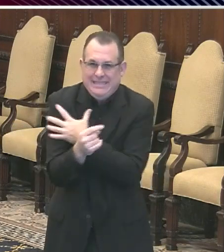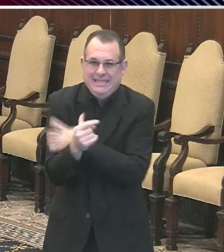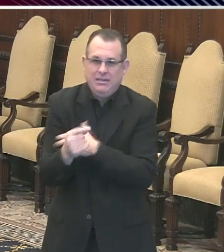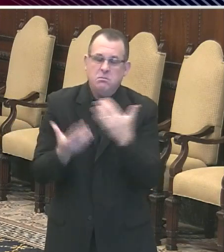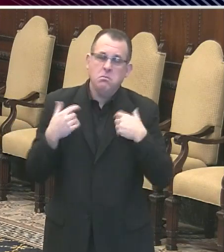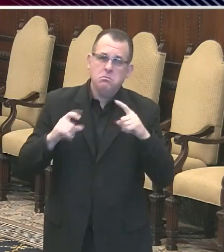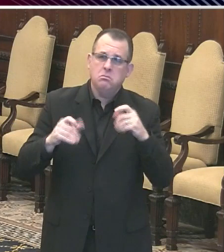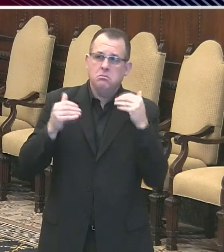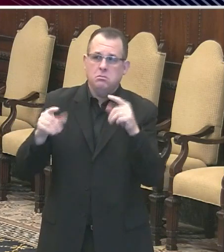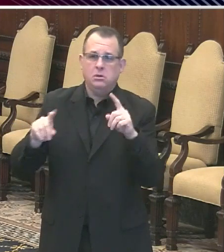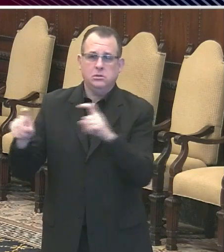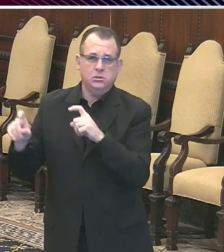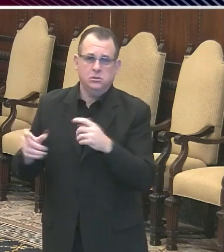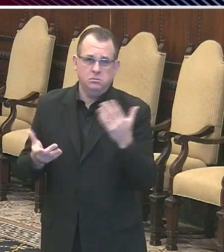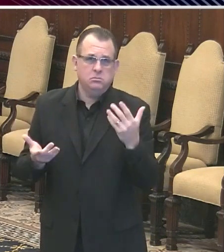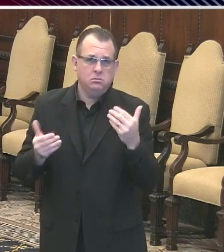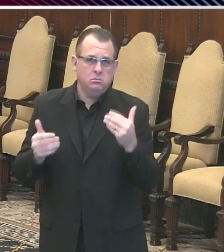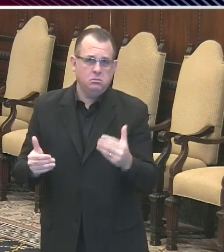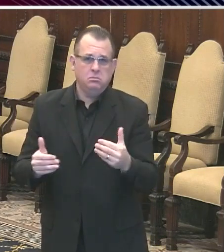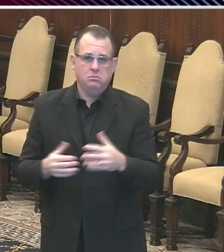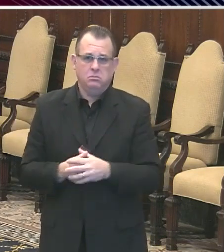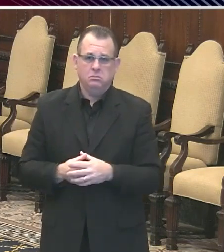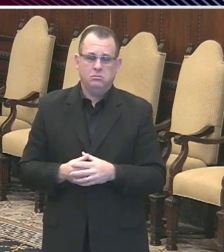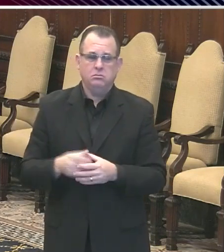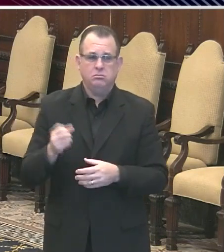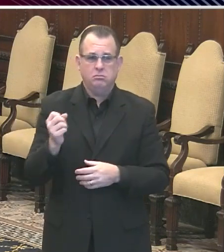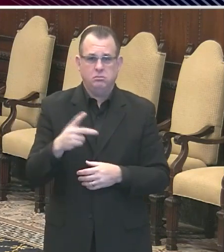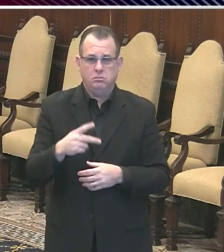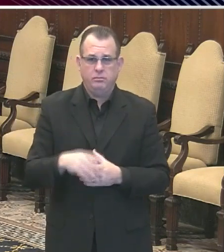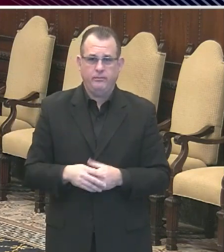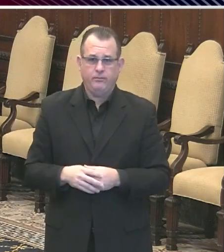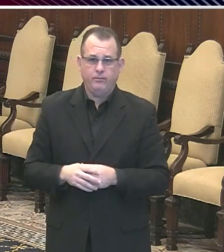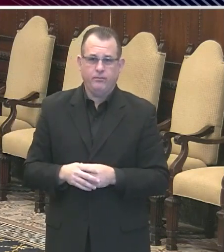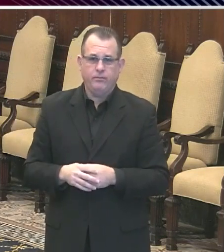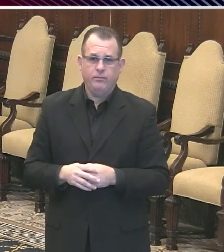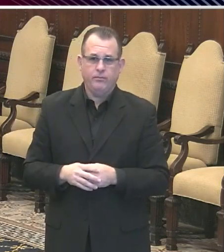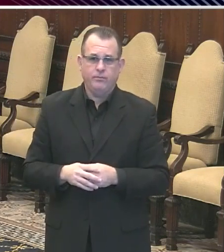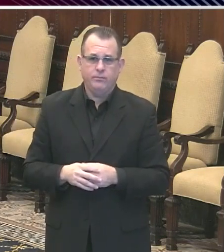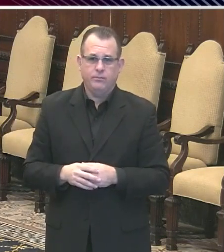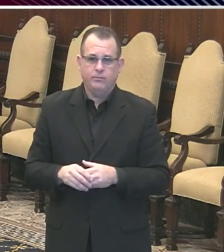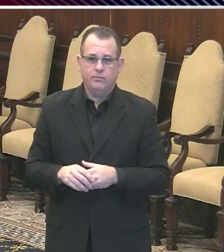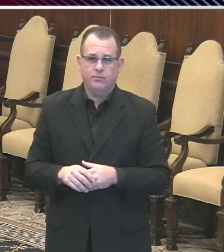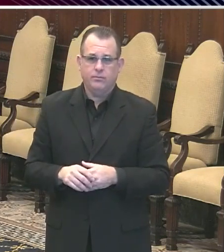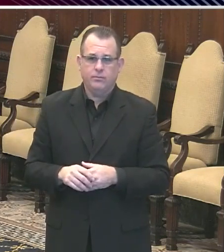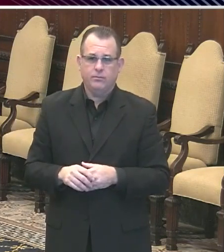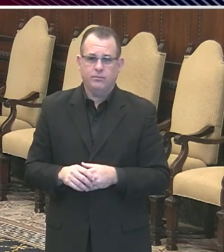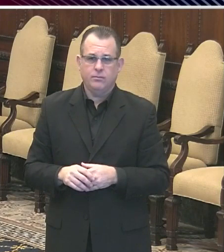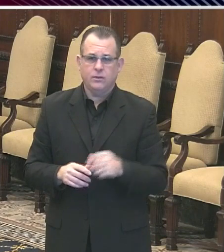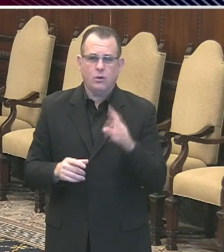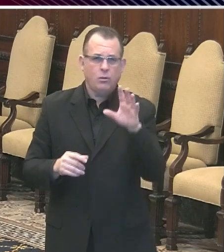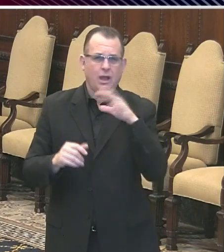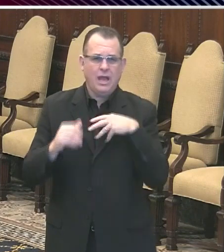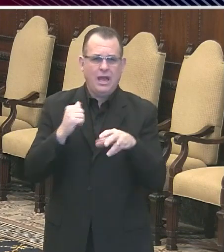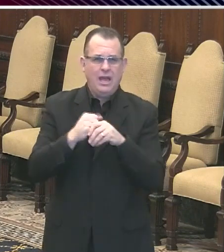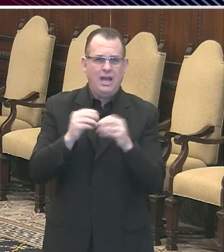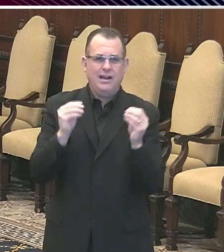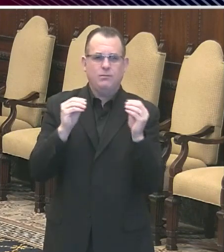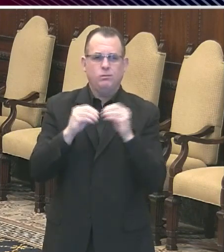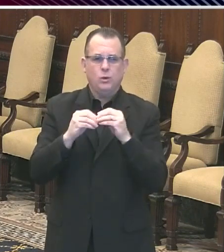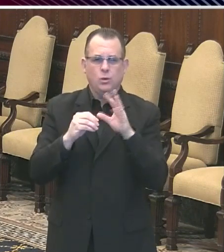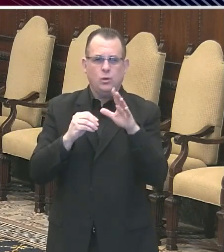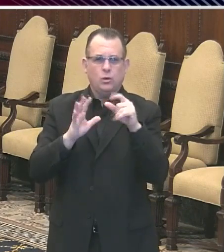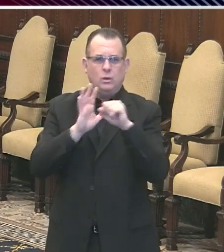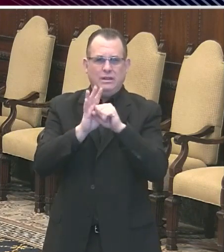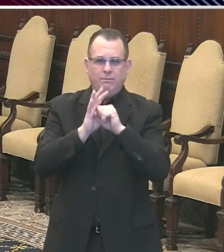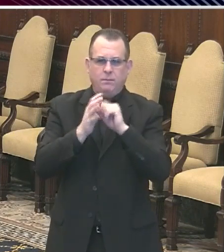matching our symptoms. Okay. How much do you expect that that would expand eligibility for testing? And I'm also wondering